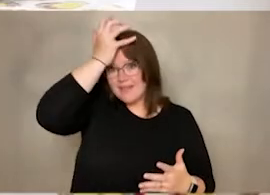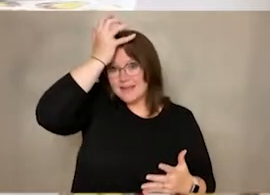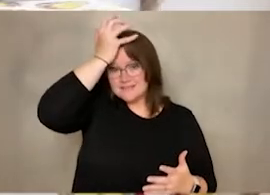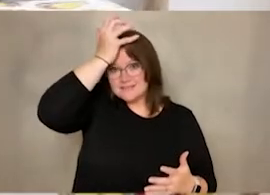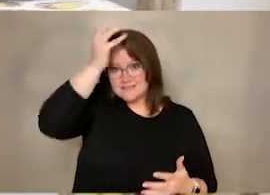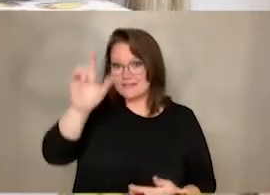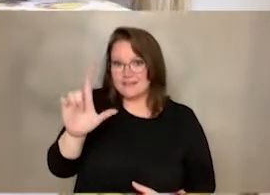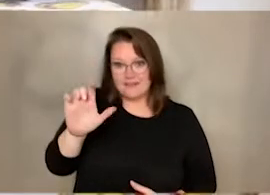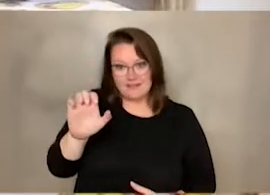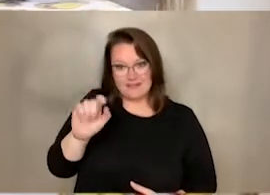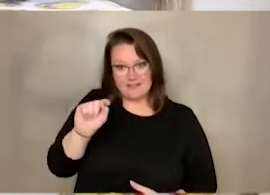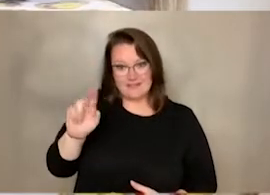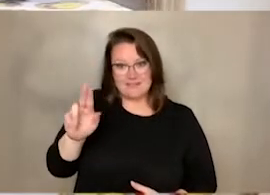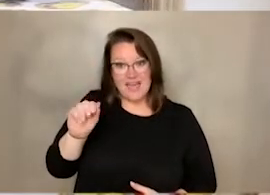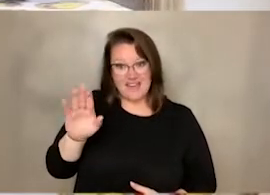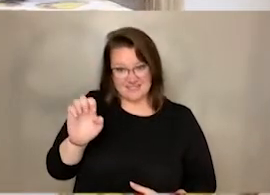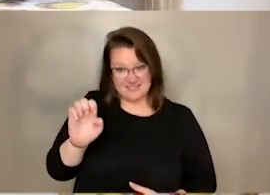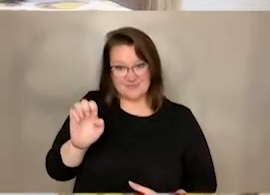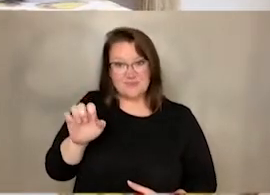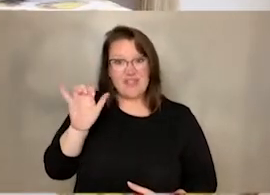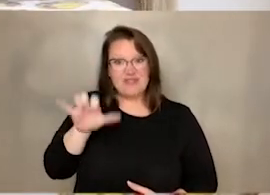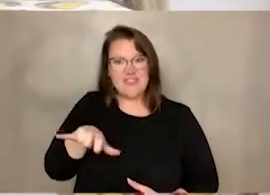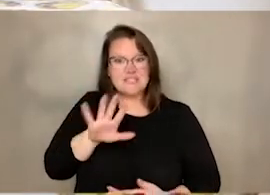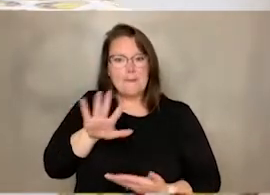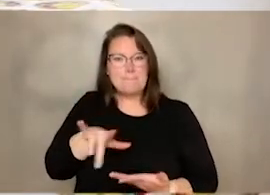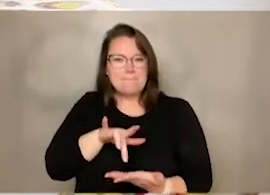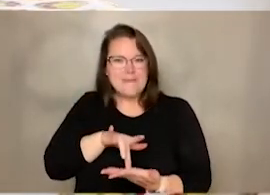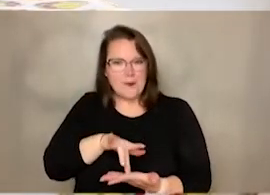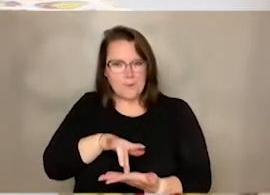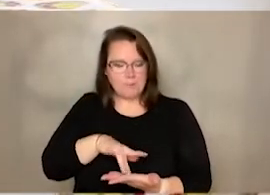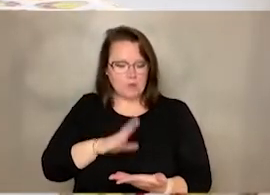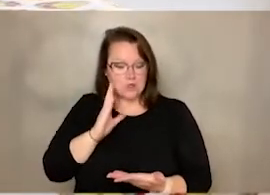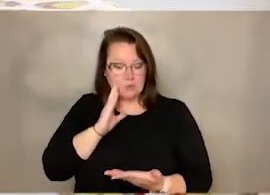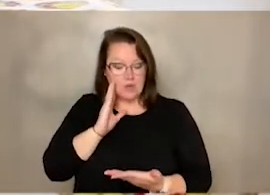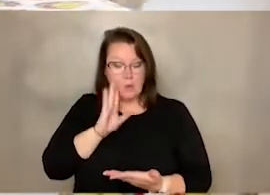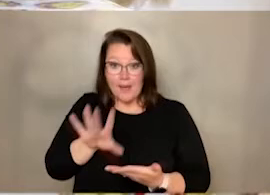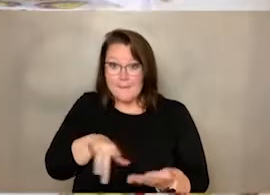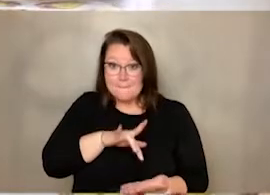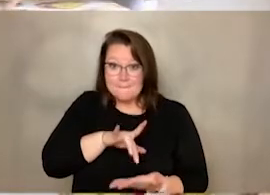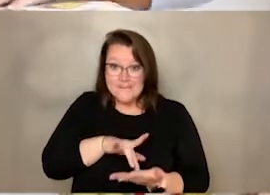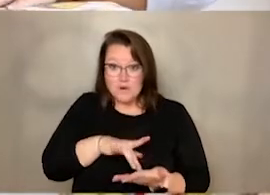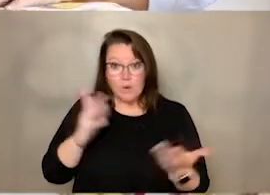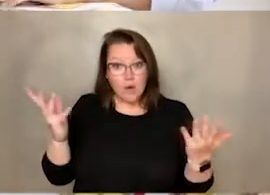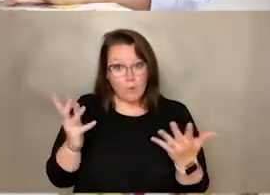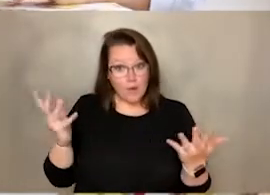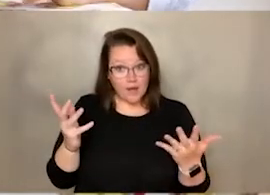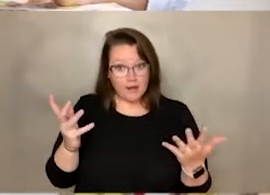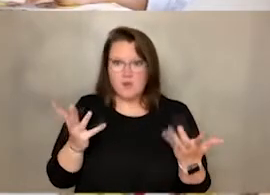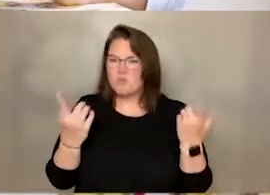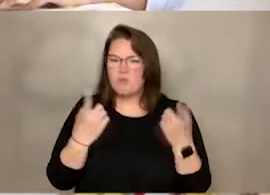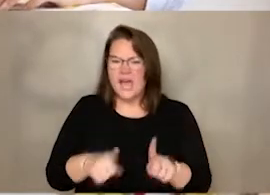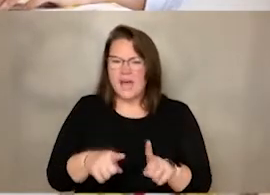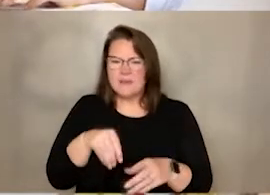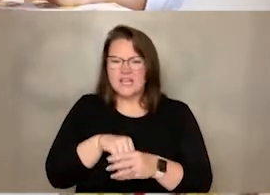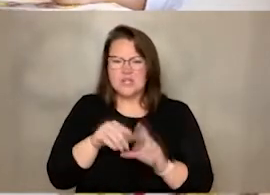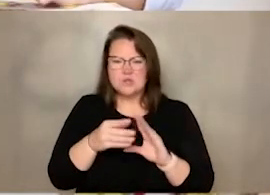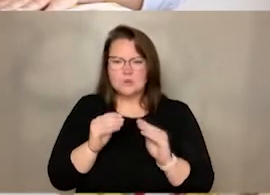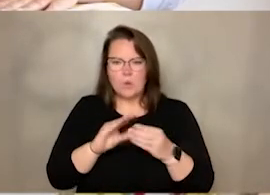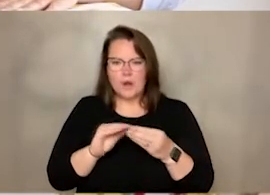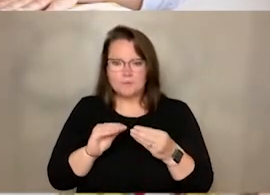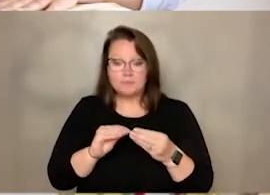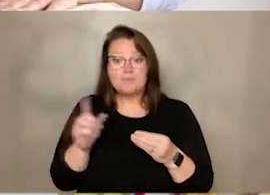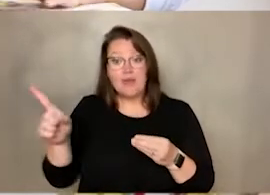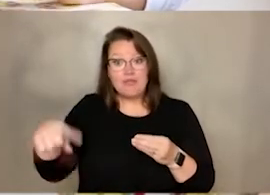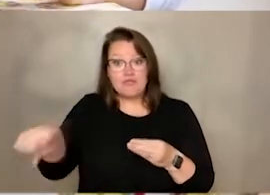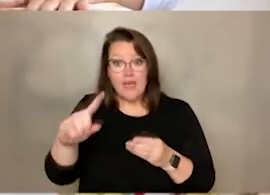the middle of our story. So in the middle of our story, we know that they plan to use a time machine to